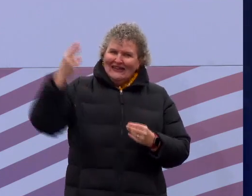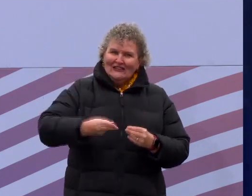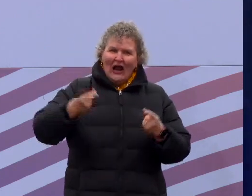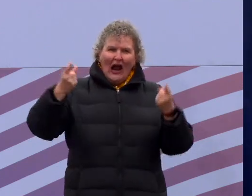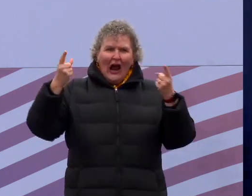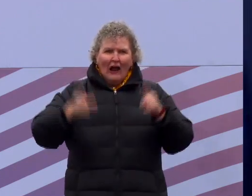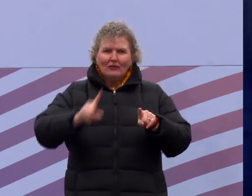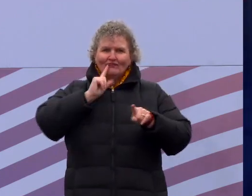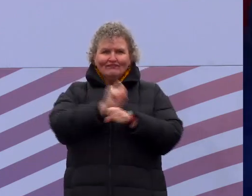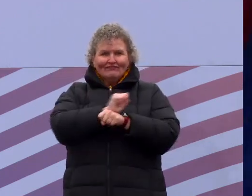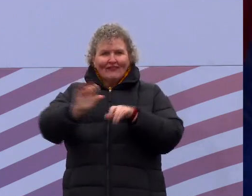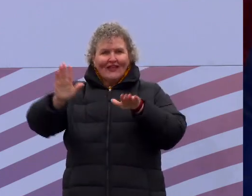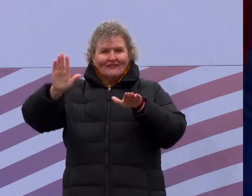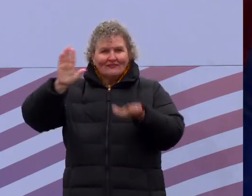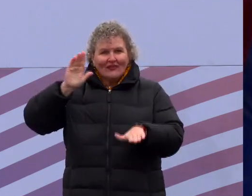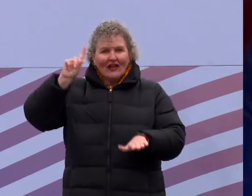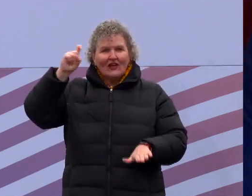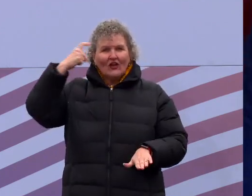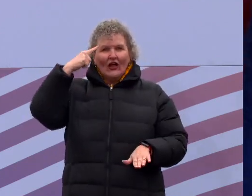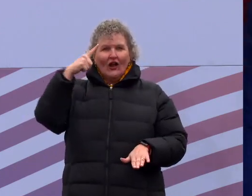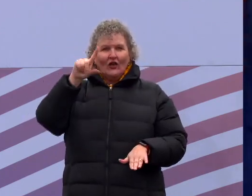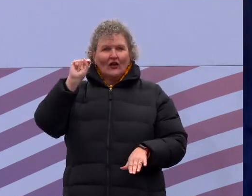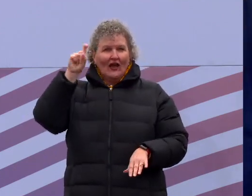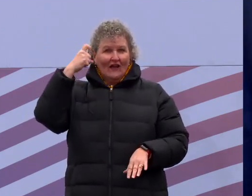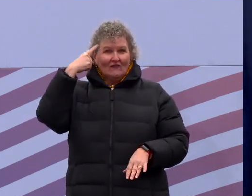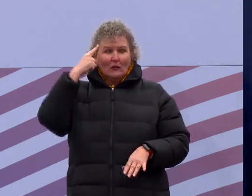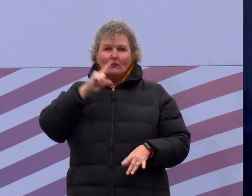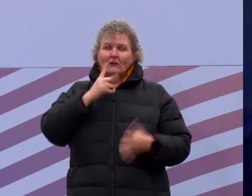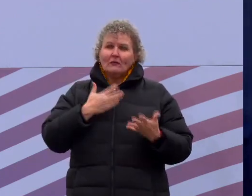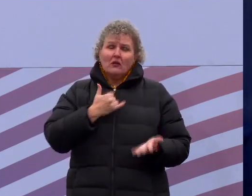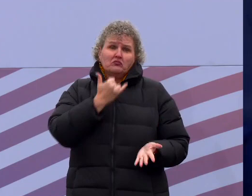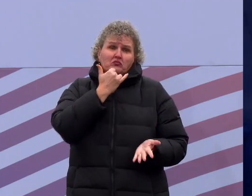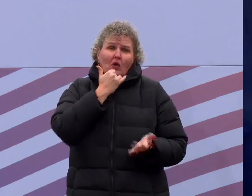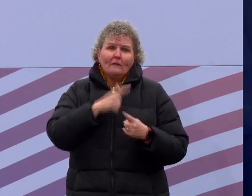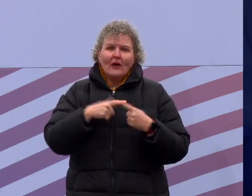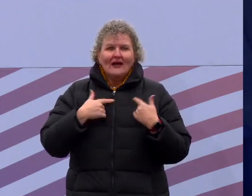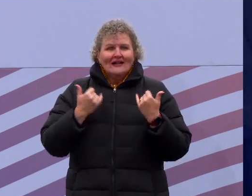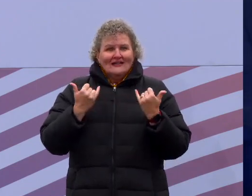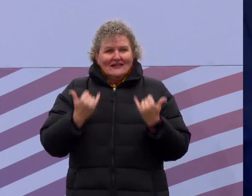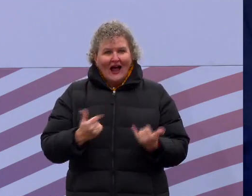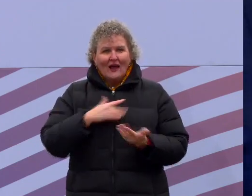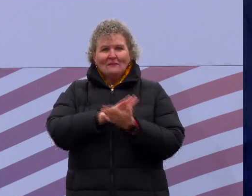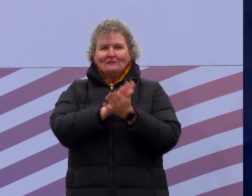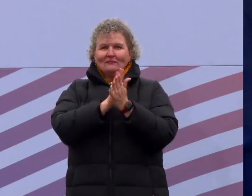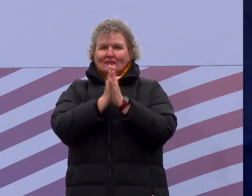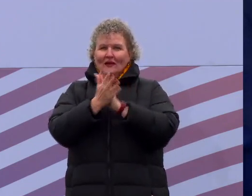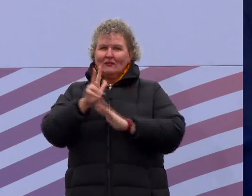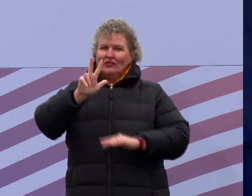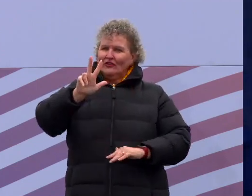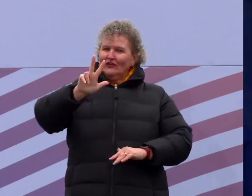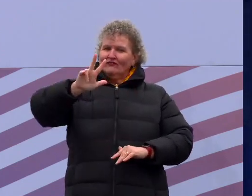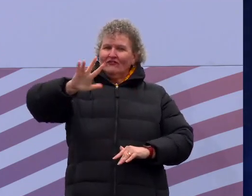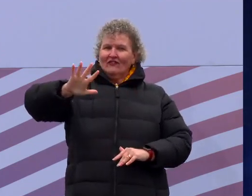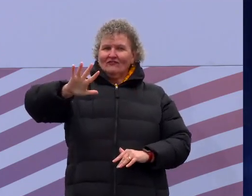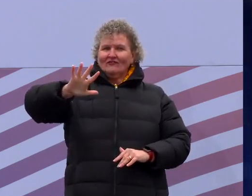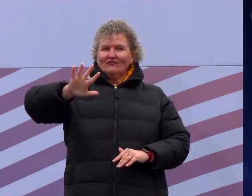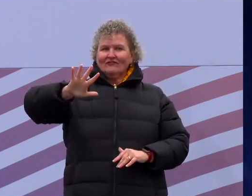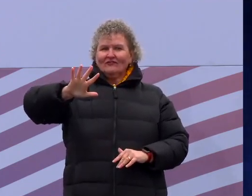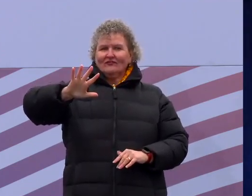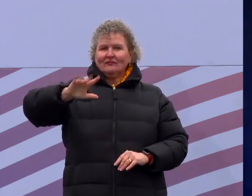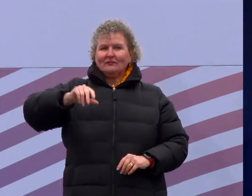Today, I became the 35th Lieutenant Governor of Pennsylvania and the first African American ever hold this office.